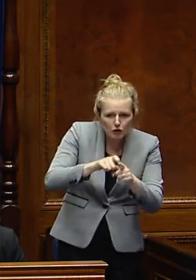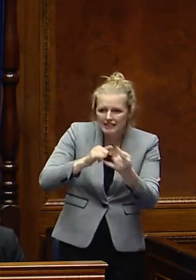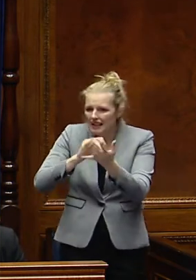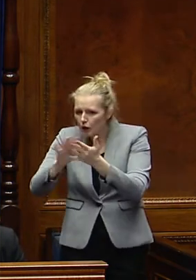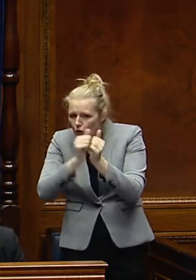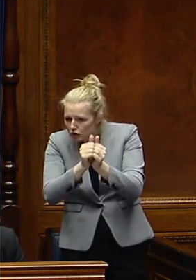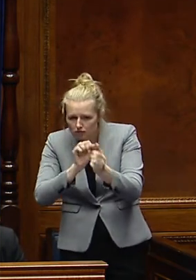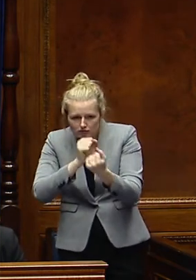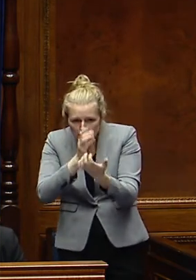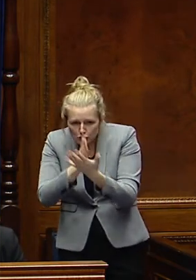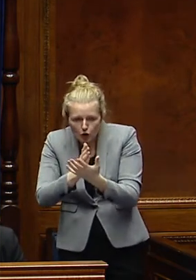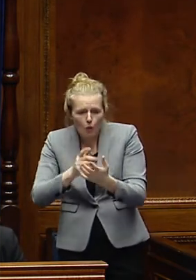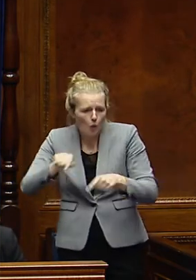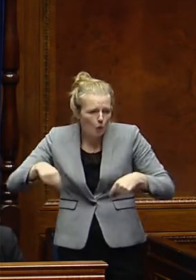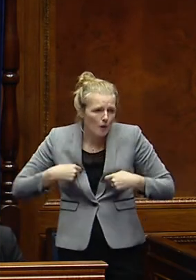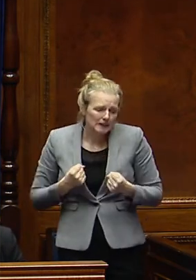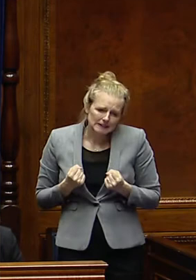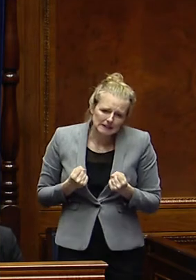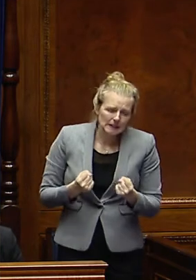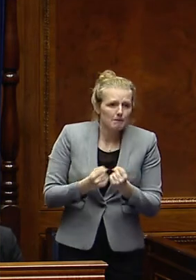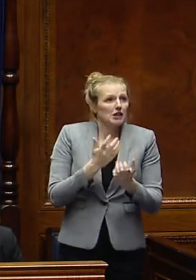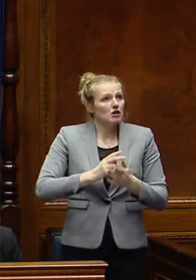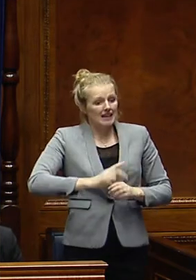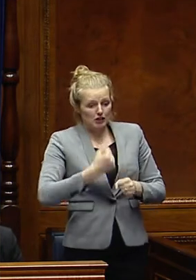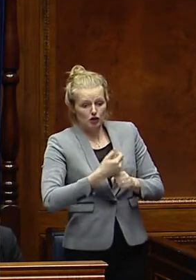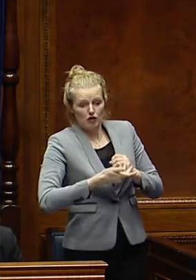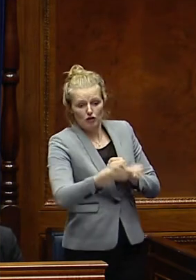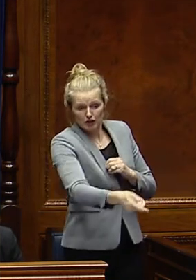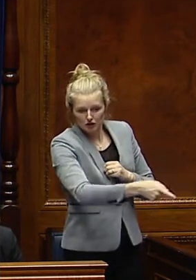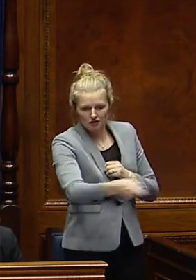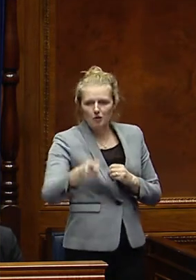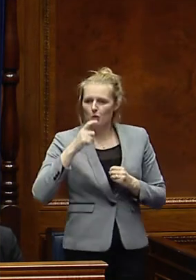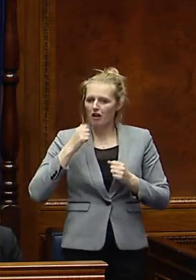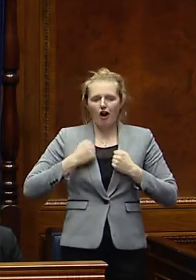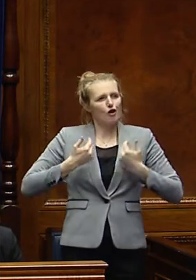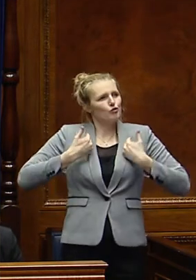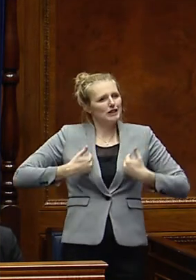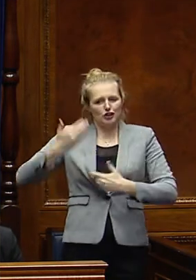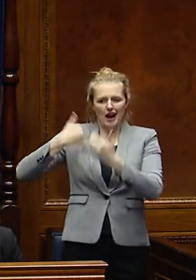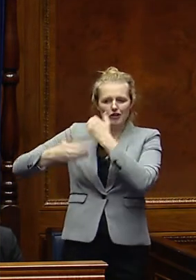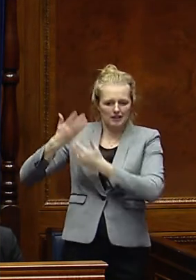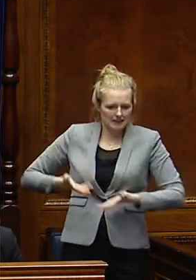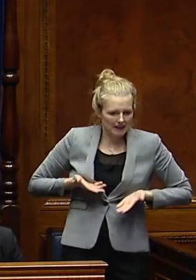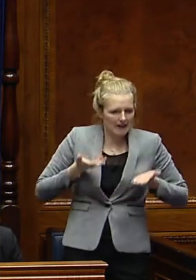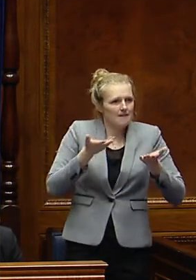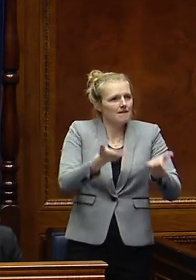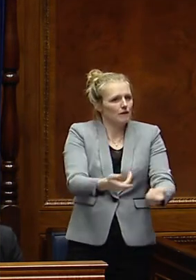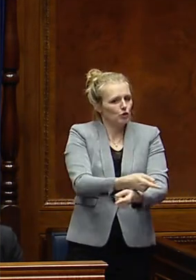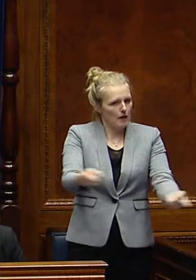to ensure that we strive to hand down to the next generation the rich heritage of which we have inherited.